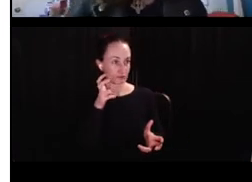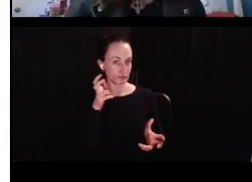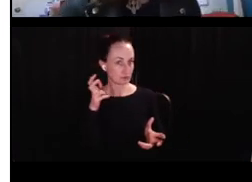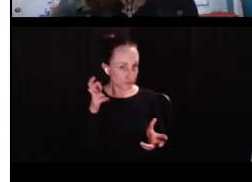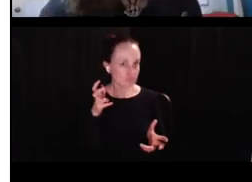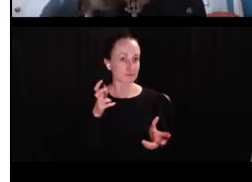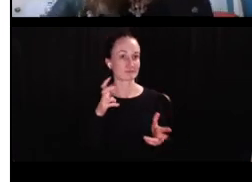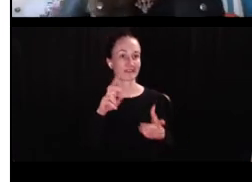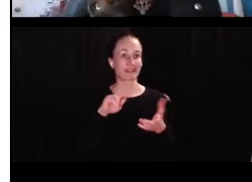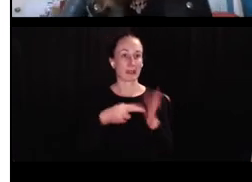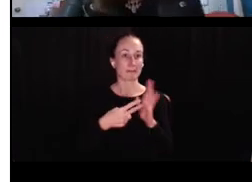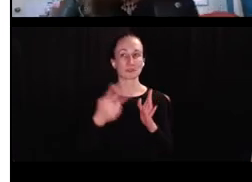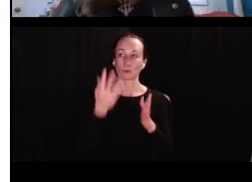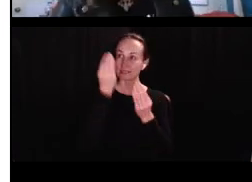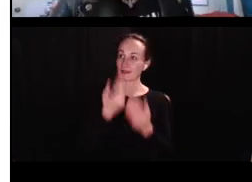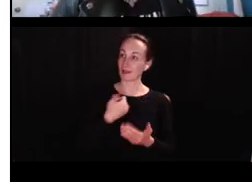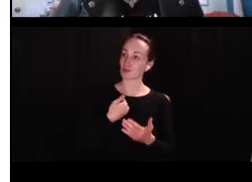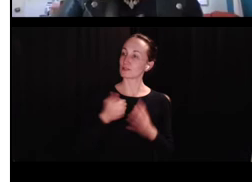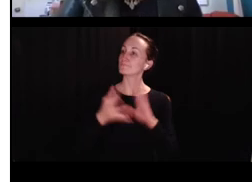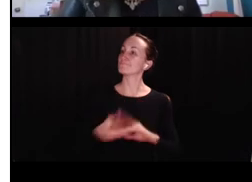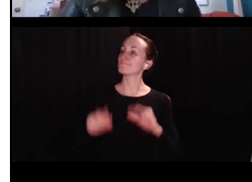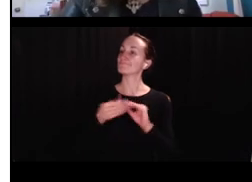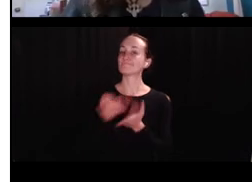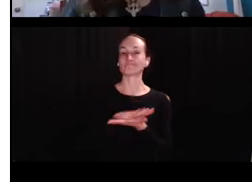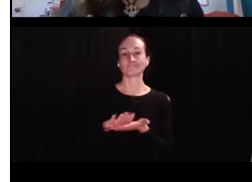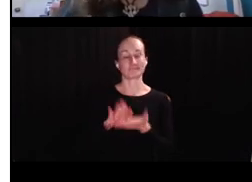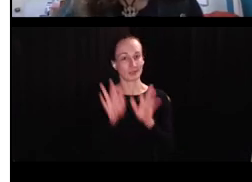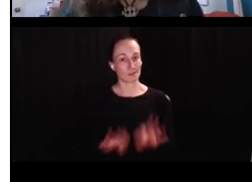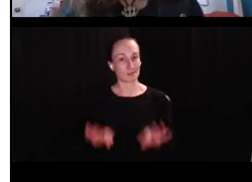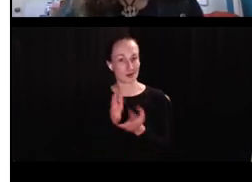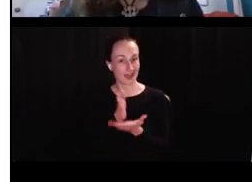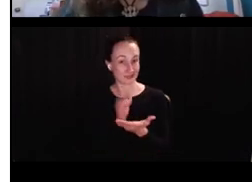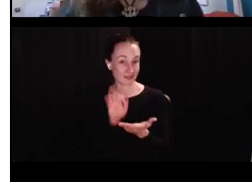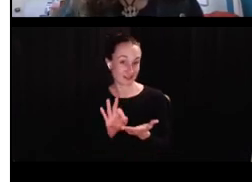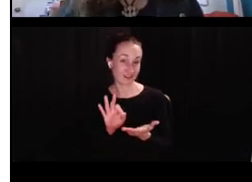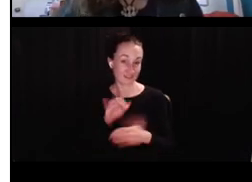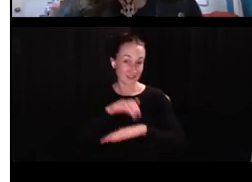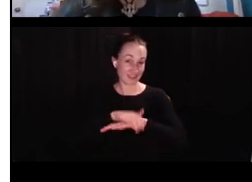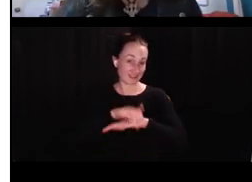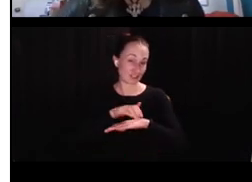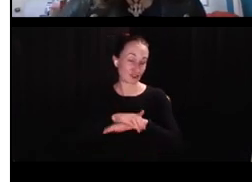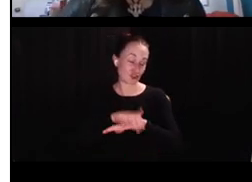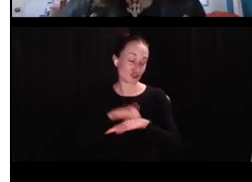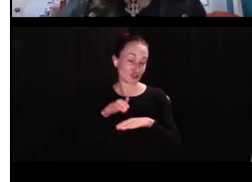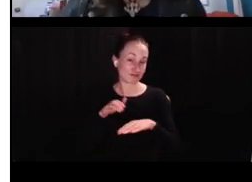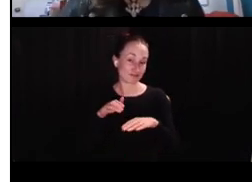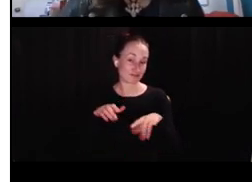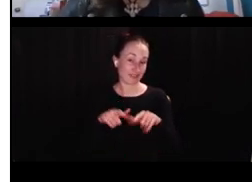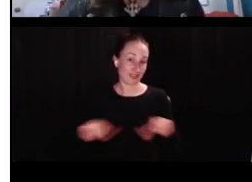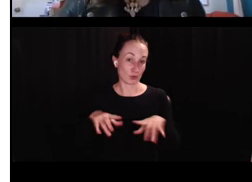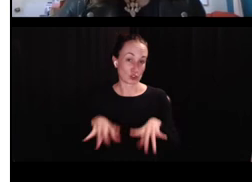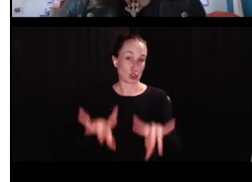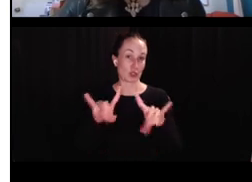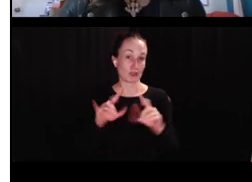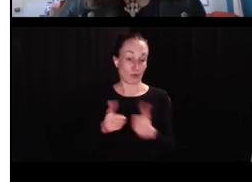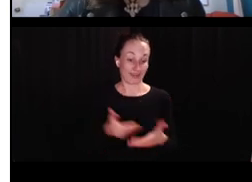ignoring perception all these years, we've been telling ourselves a fairy tale about a very important aspect of,